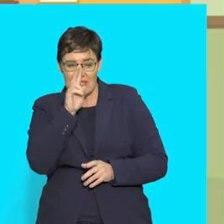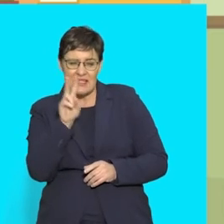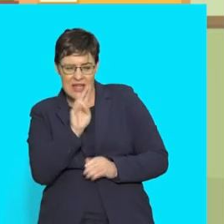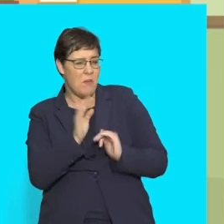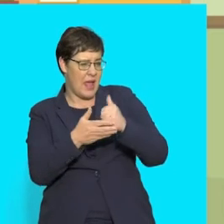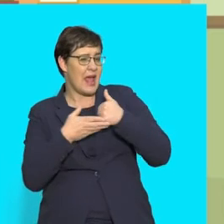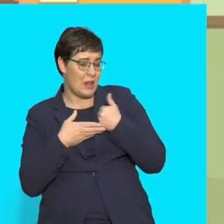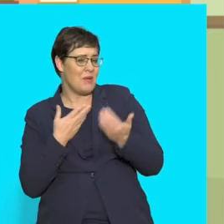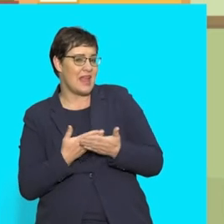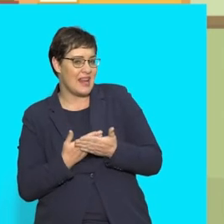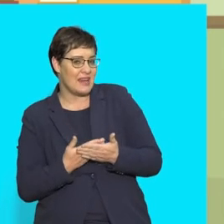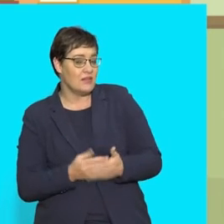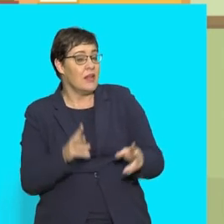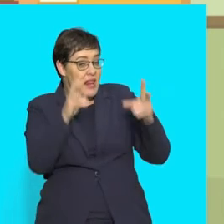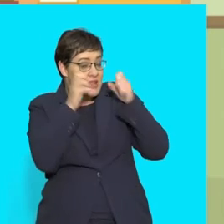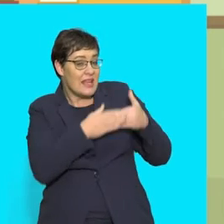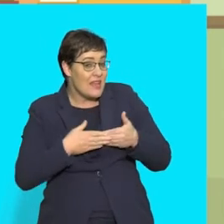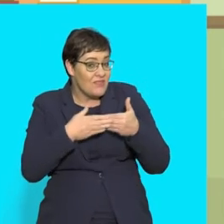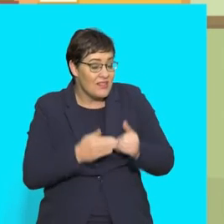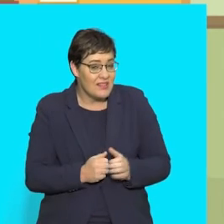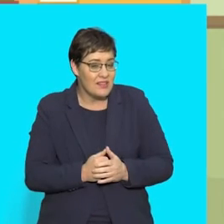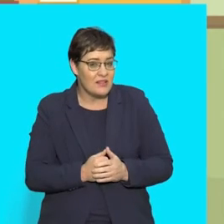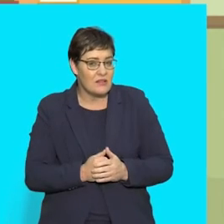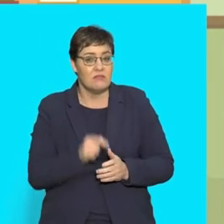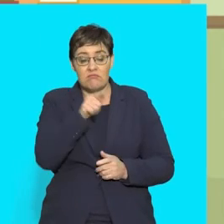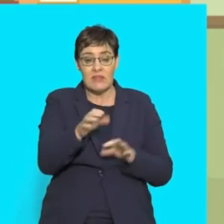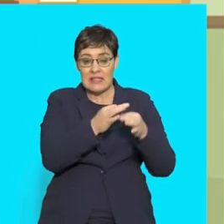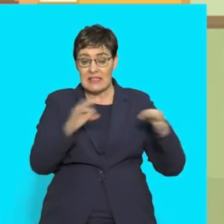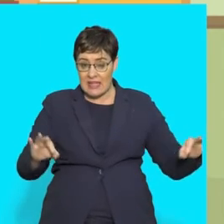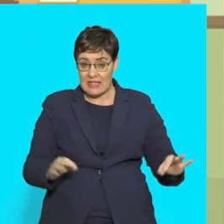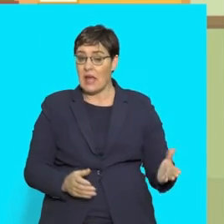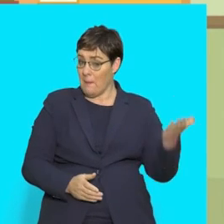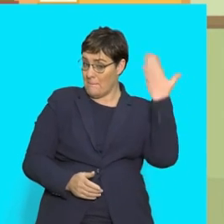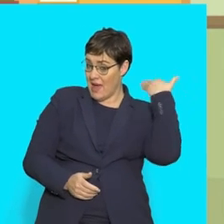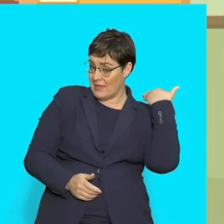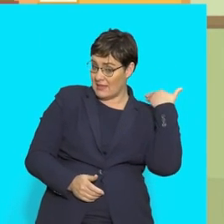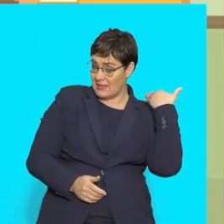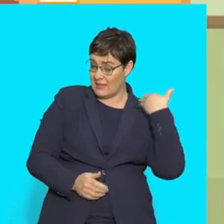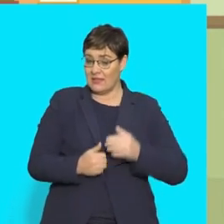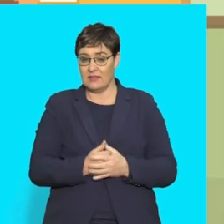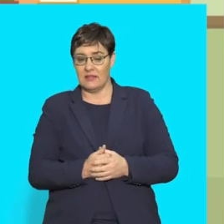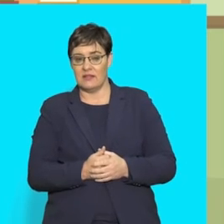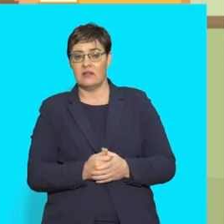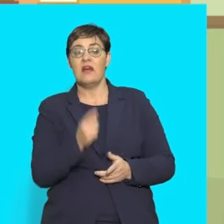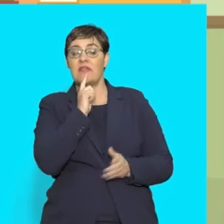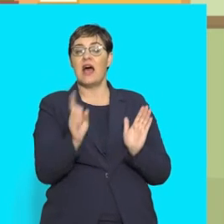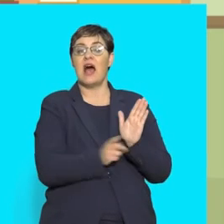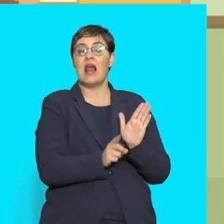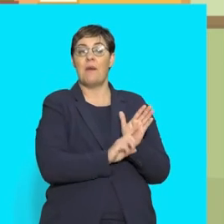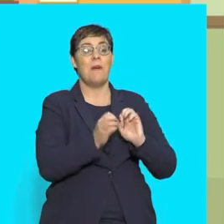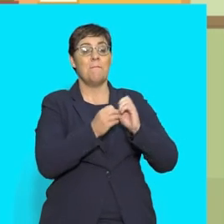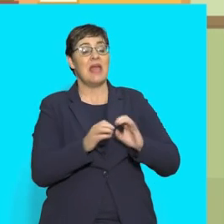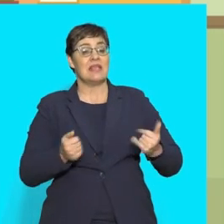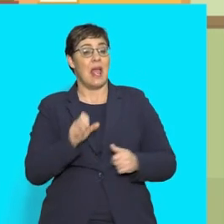can help me. Listen carefully. Is this sentence in the past tense? 15. The alarm makes a